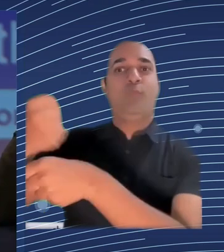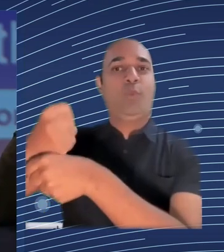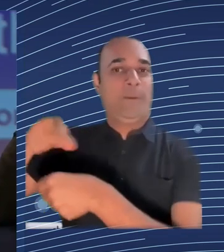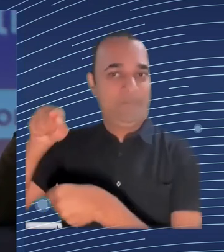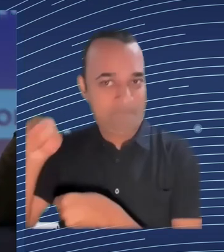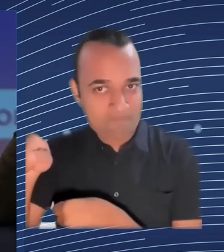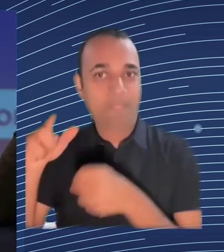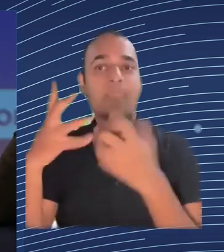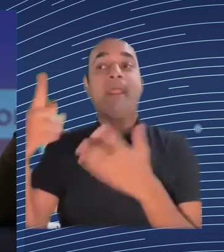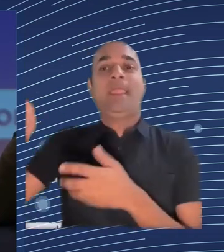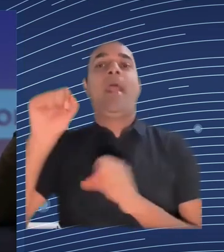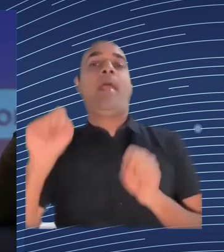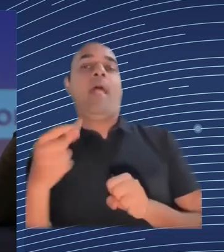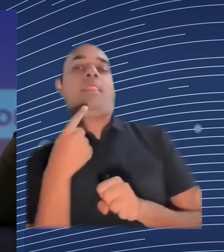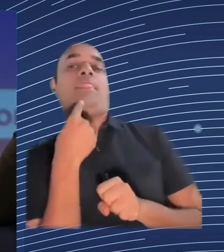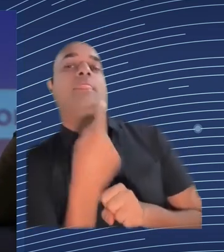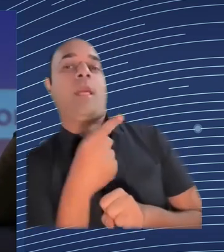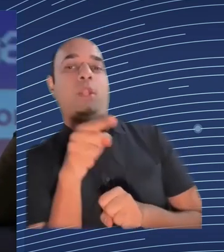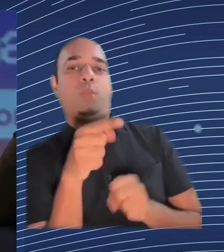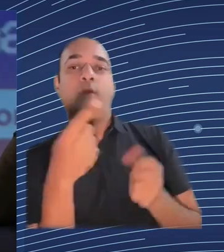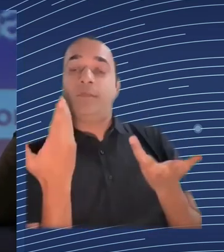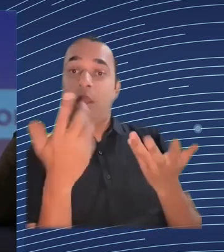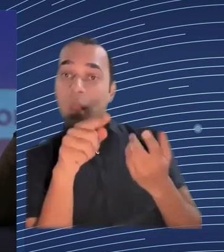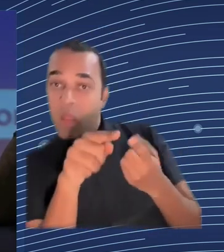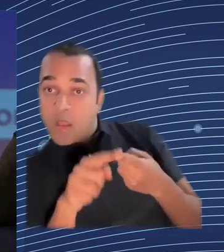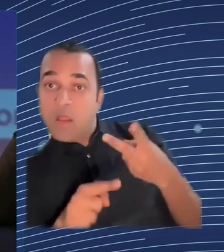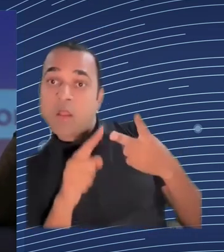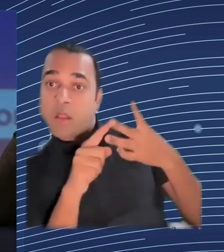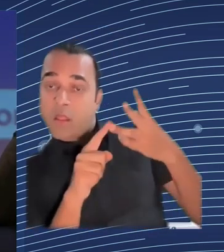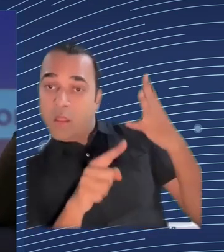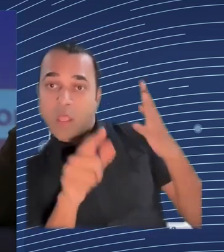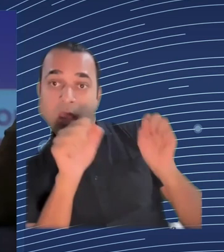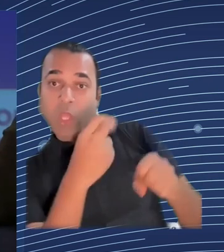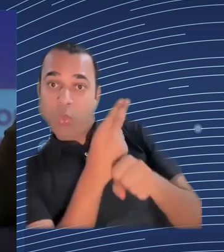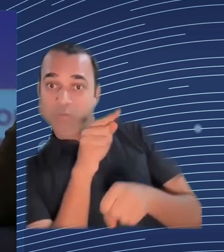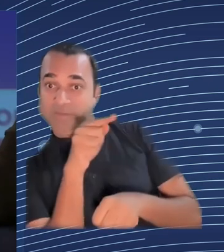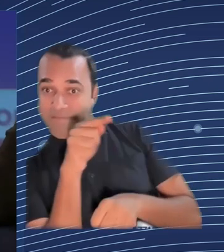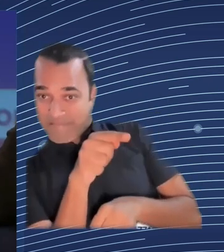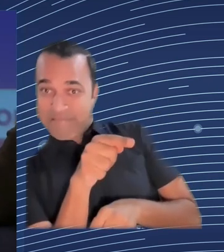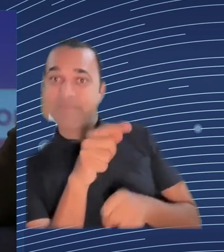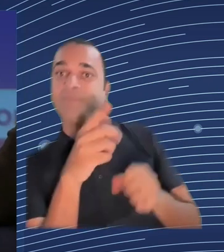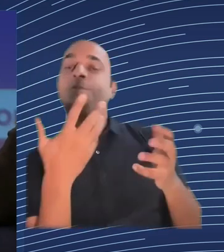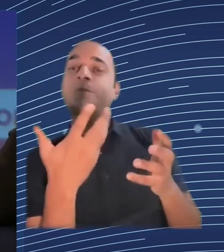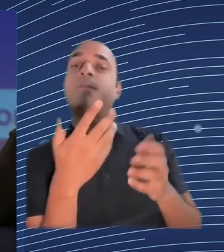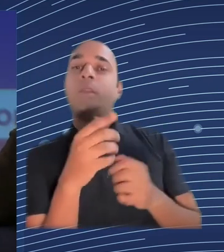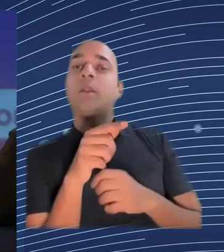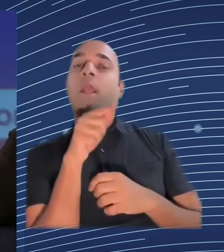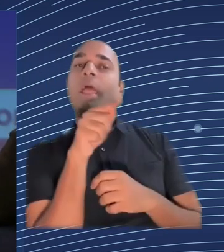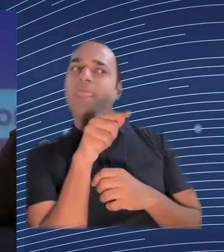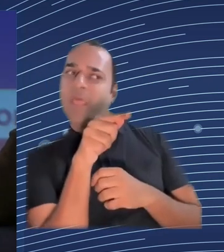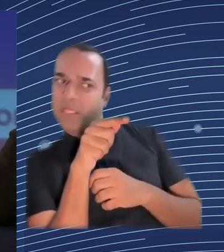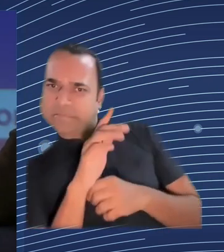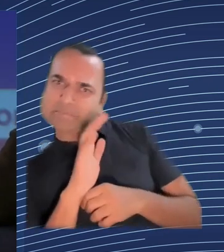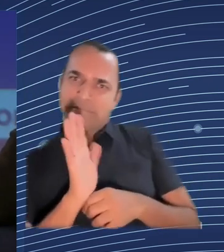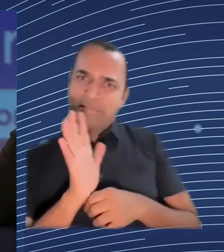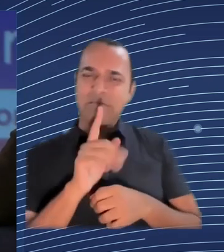performance areas we do not use AI with things like skills inference things like matching people to particular jobs is fine